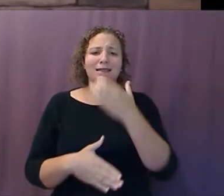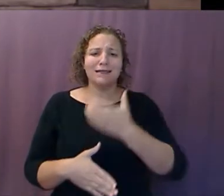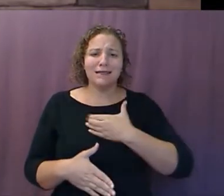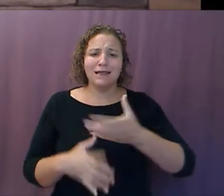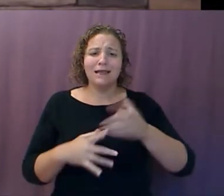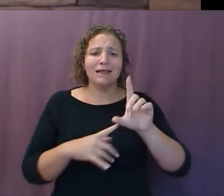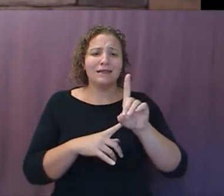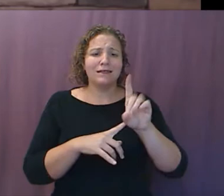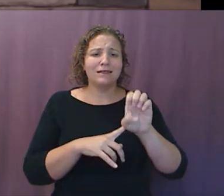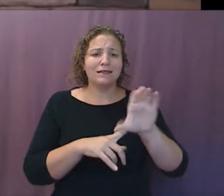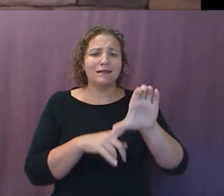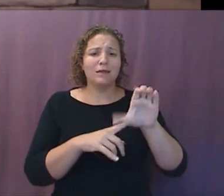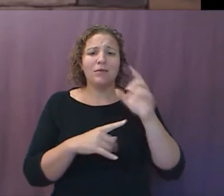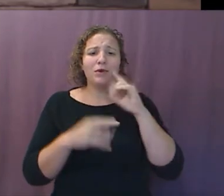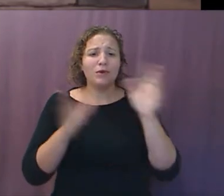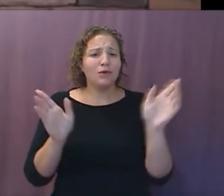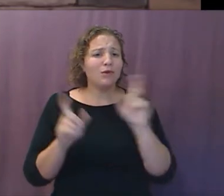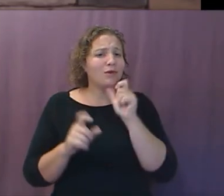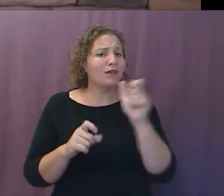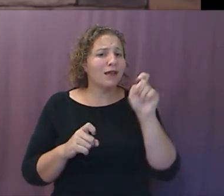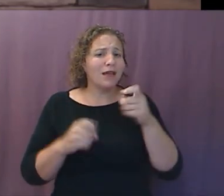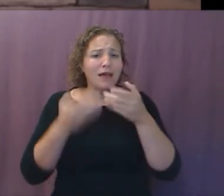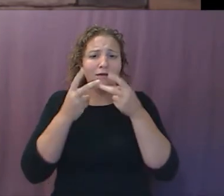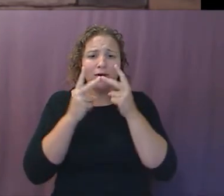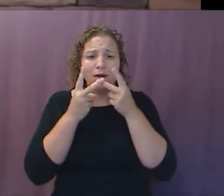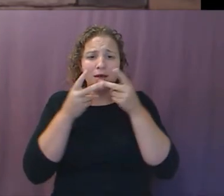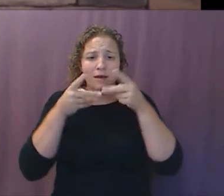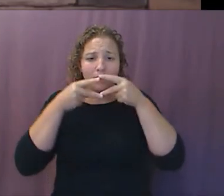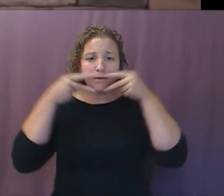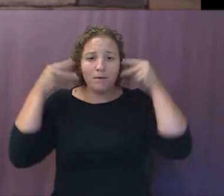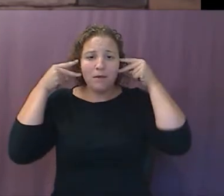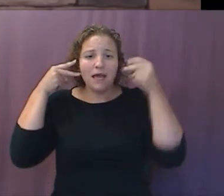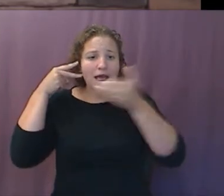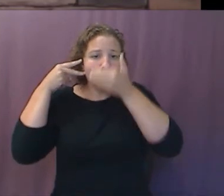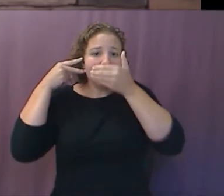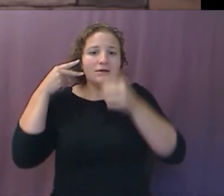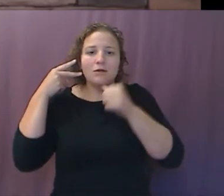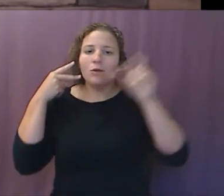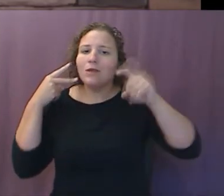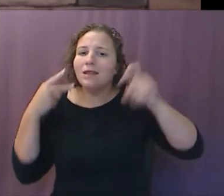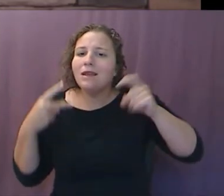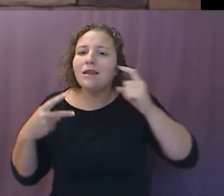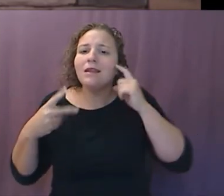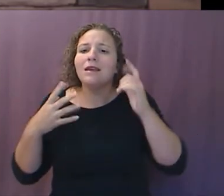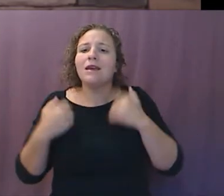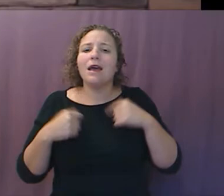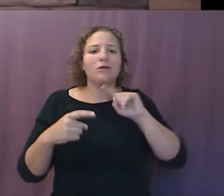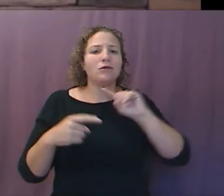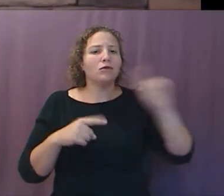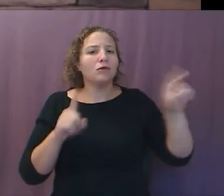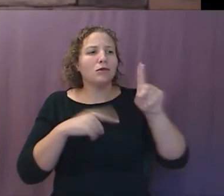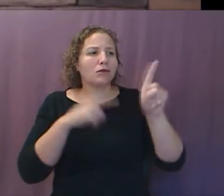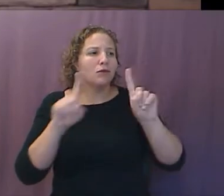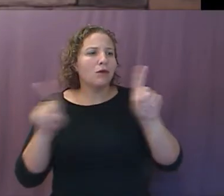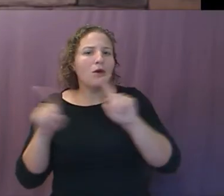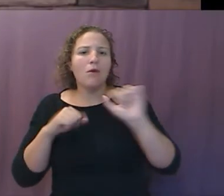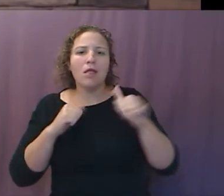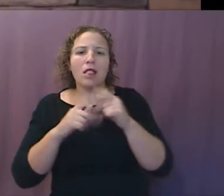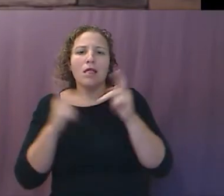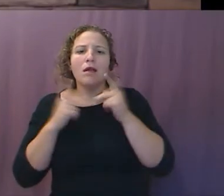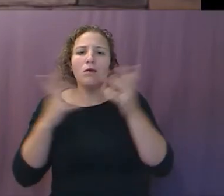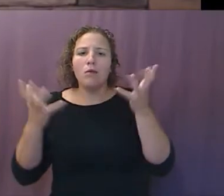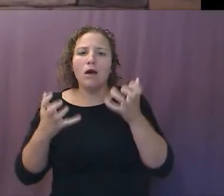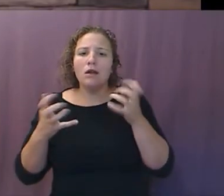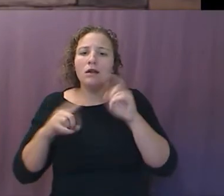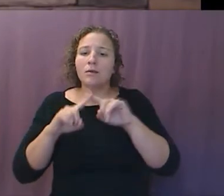come and go as you please and you weren't quarantined or whatever the case may be. But if you remember, one of the challenges the churches faced in